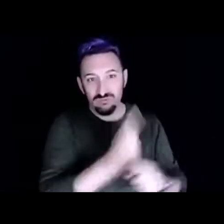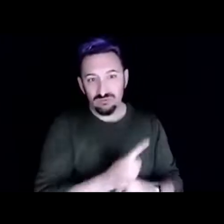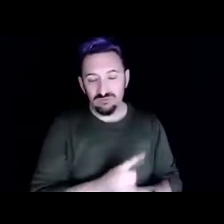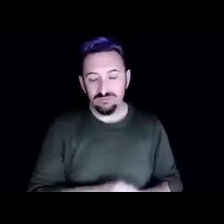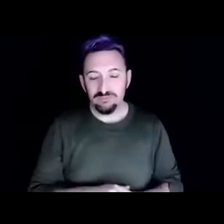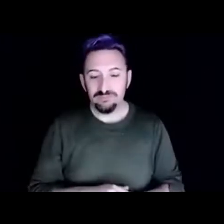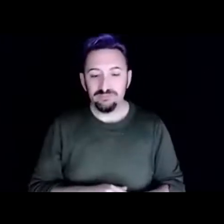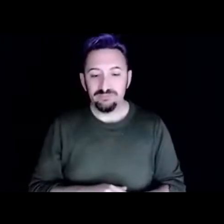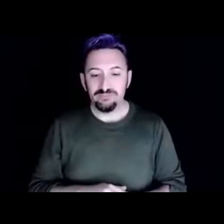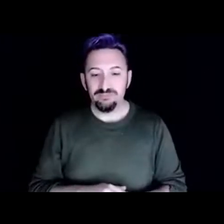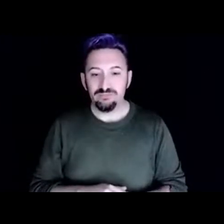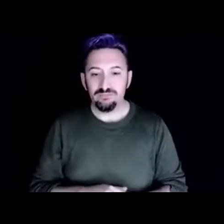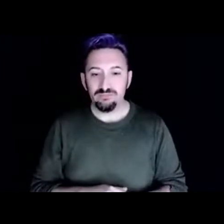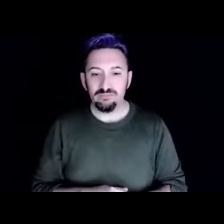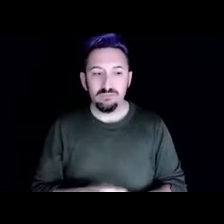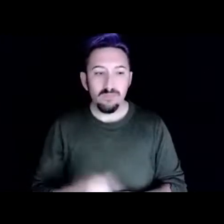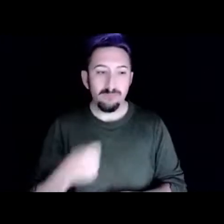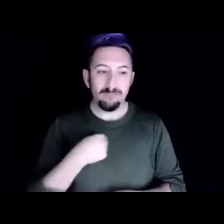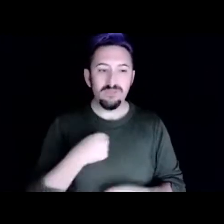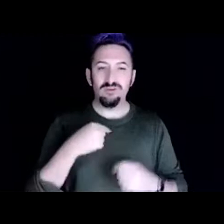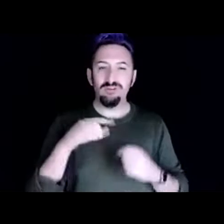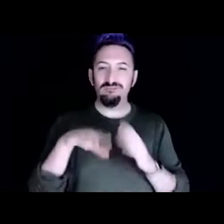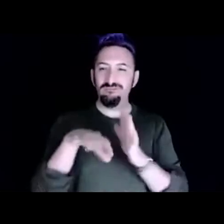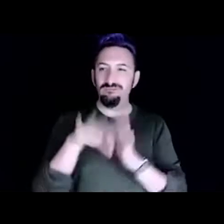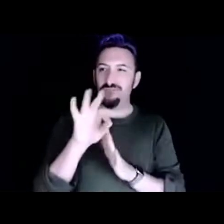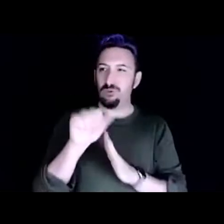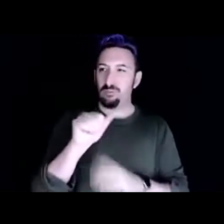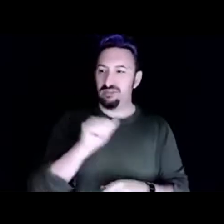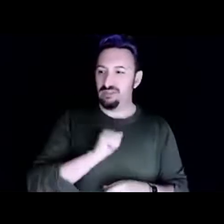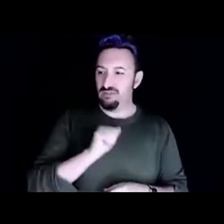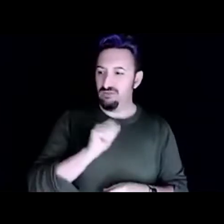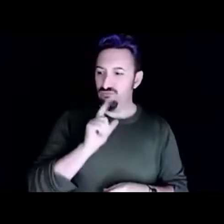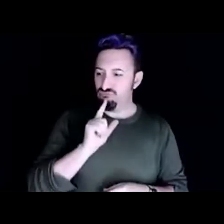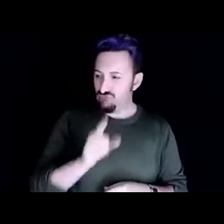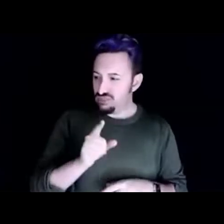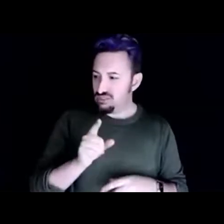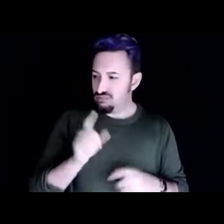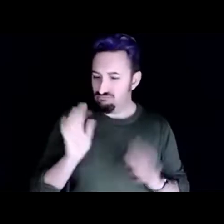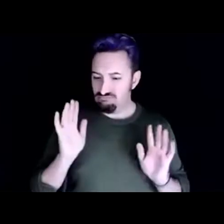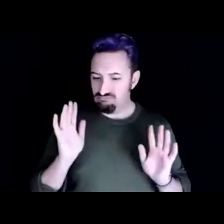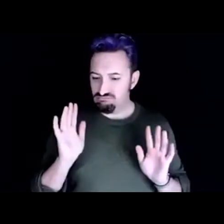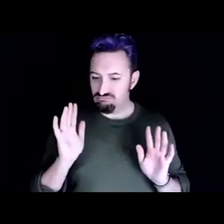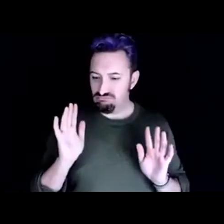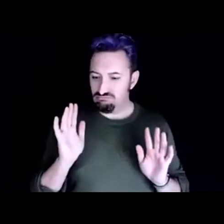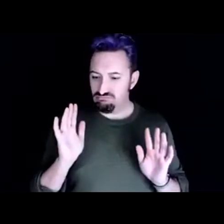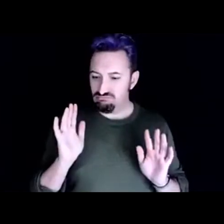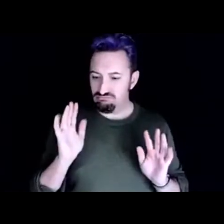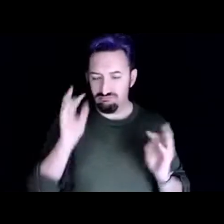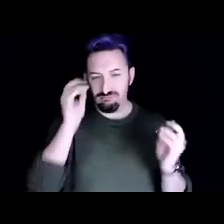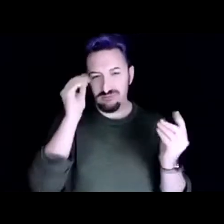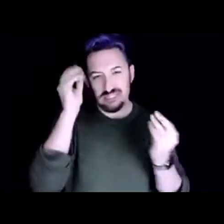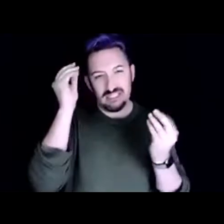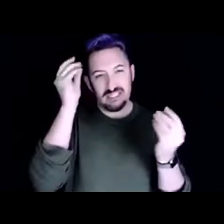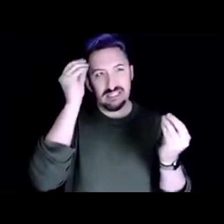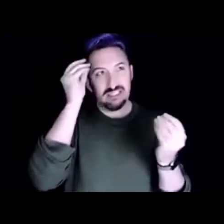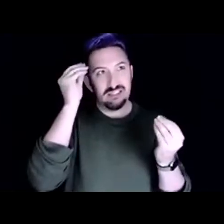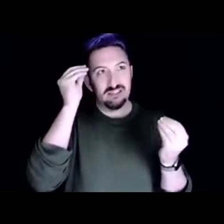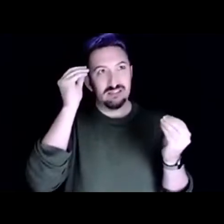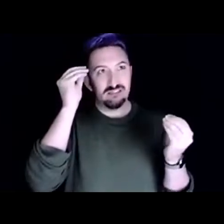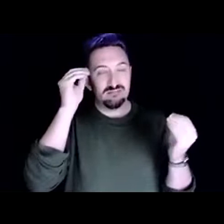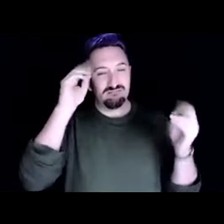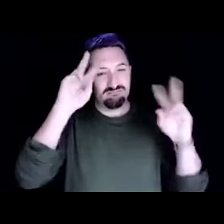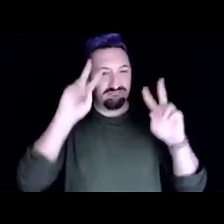myself really looking at the question in the broadest possible way, looking at the question about